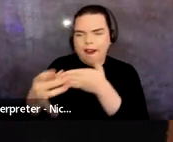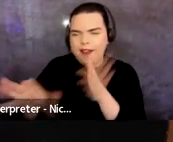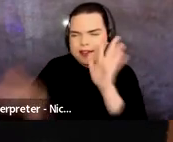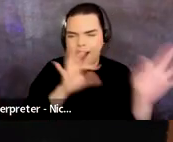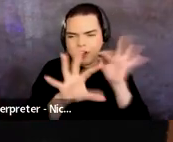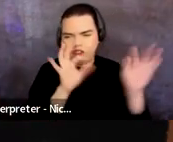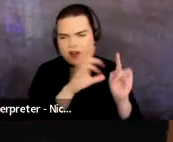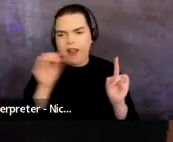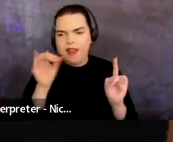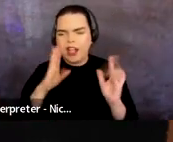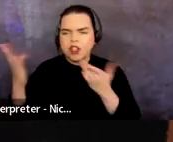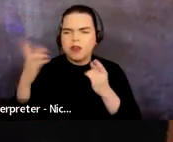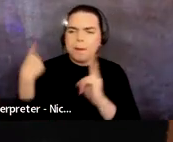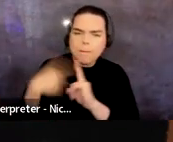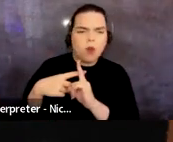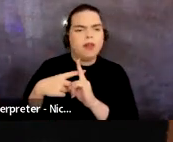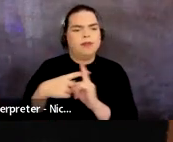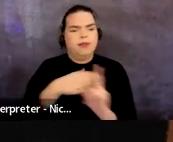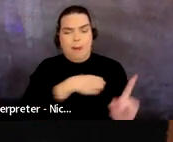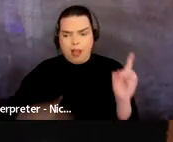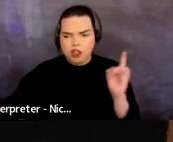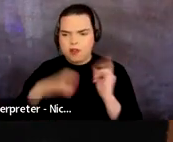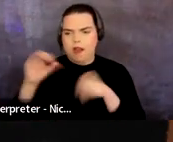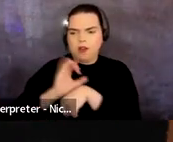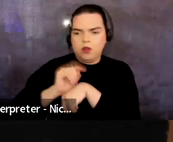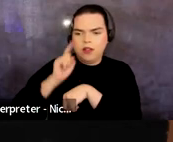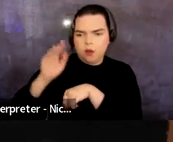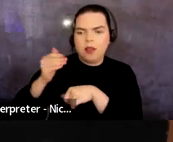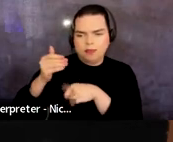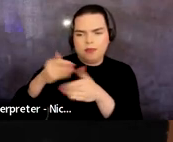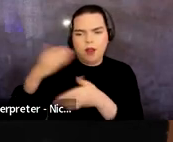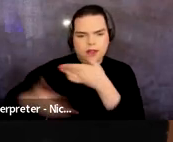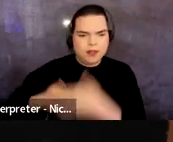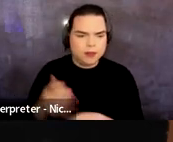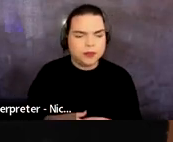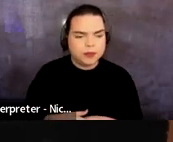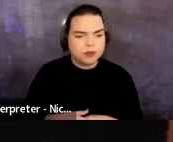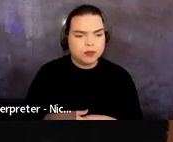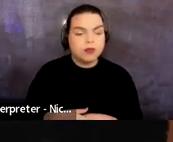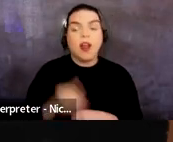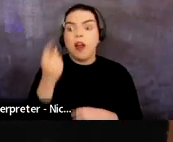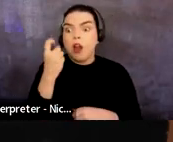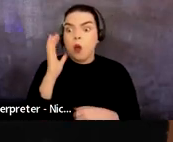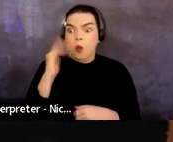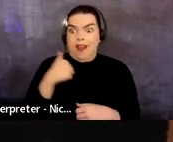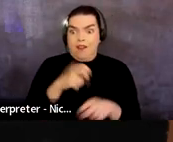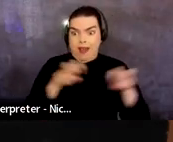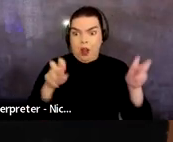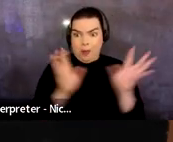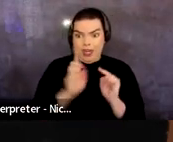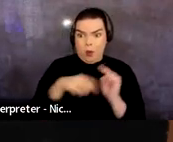ambassadors for the program. During the final application process, so again that will be following our panel meeting in November,